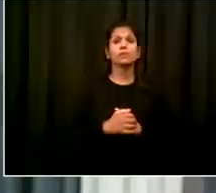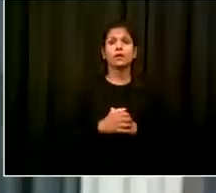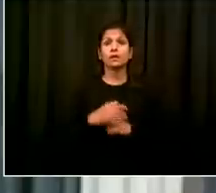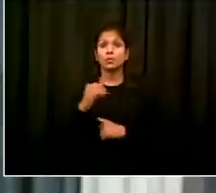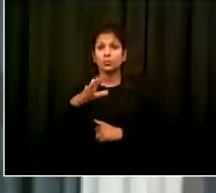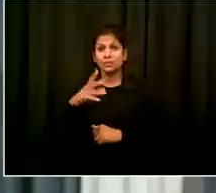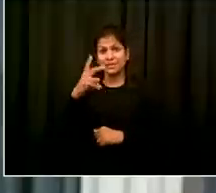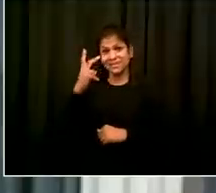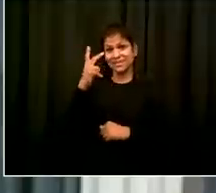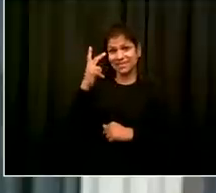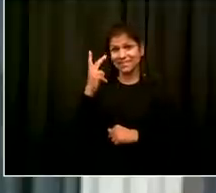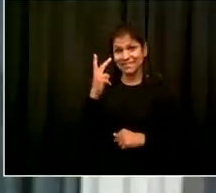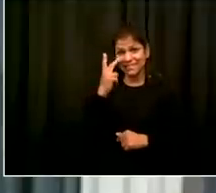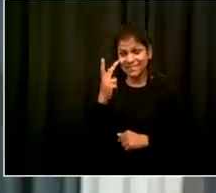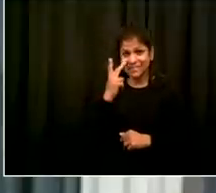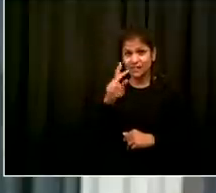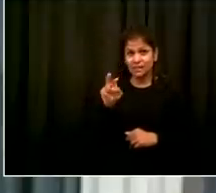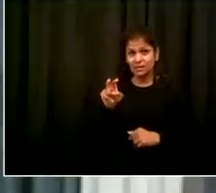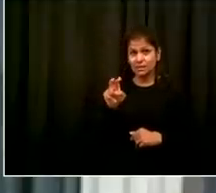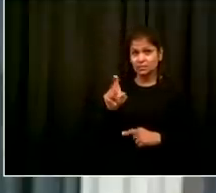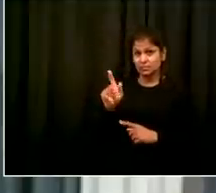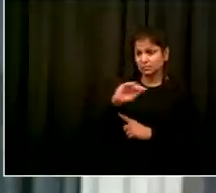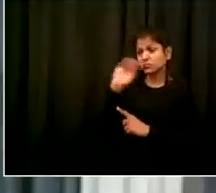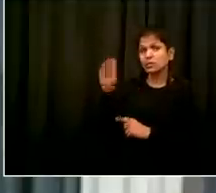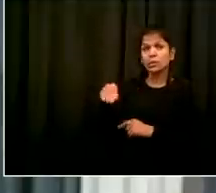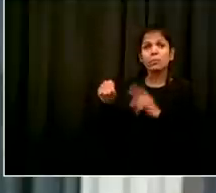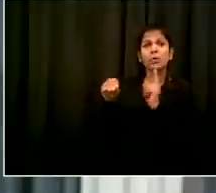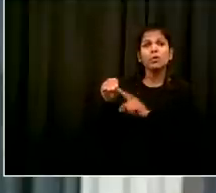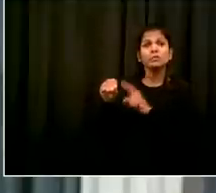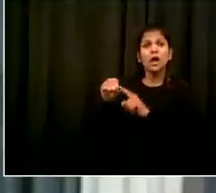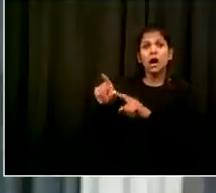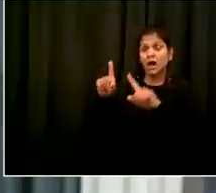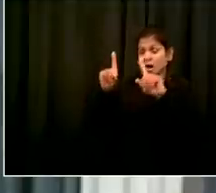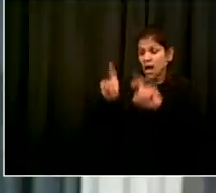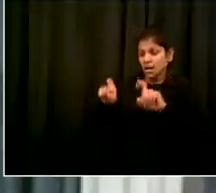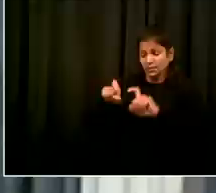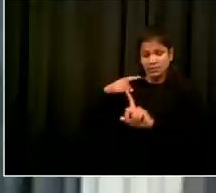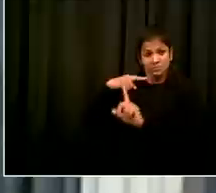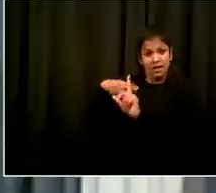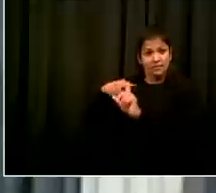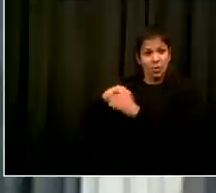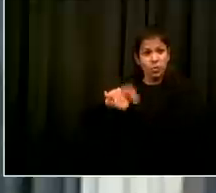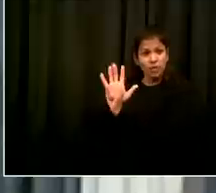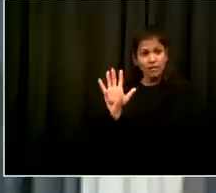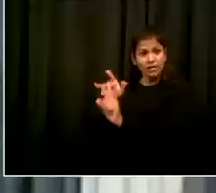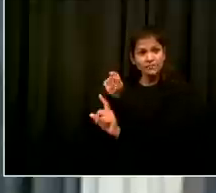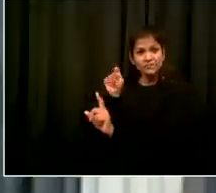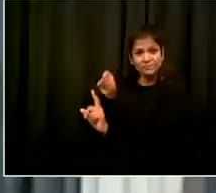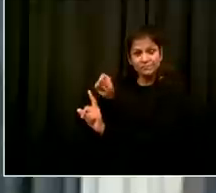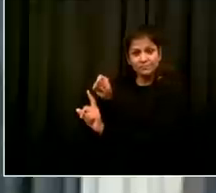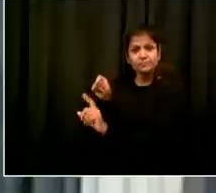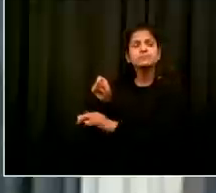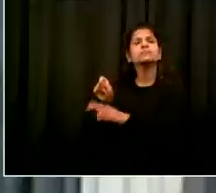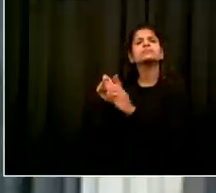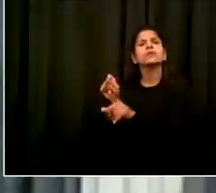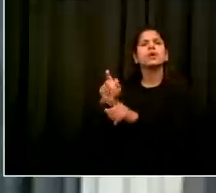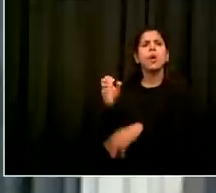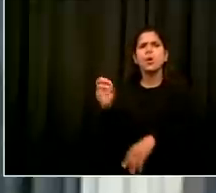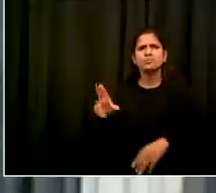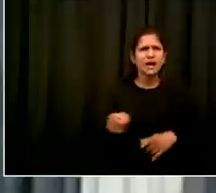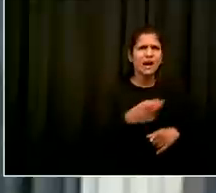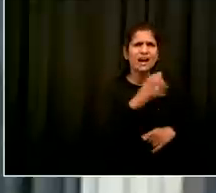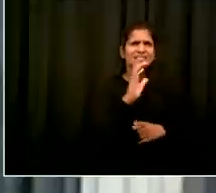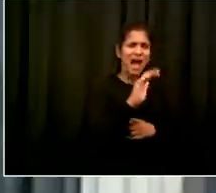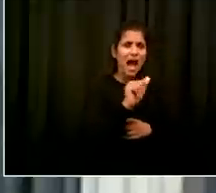uh the percentages of test positivity that are going up in specific neighborhoods and we take all of those and create you know a